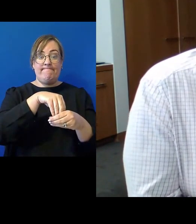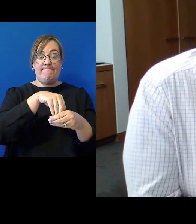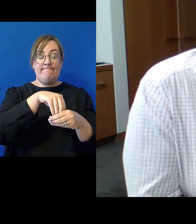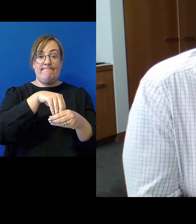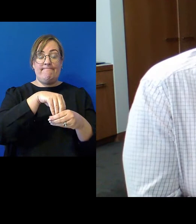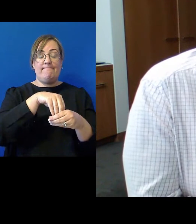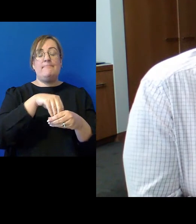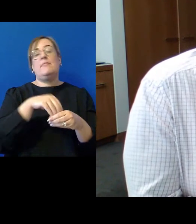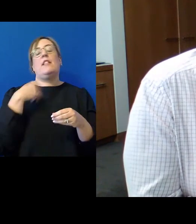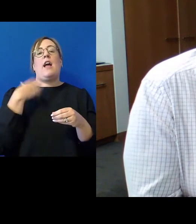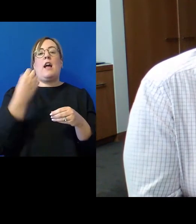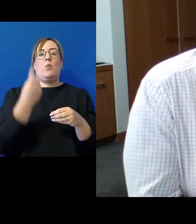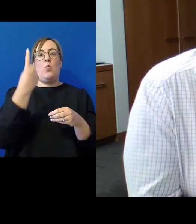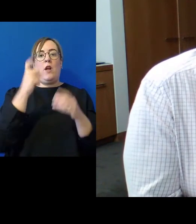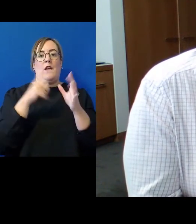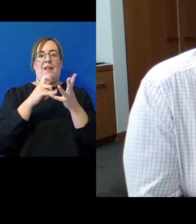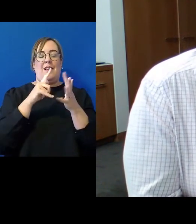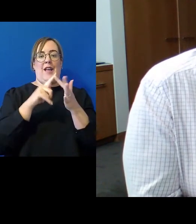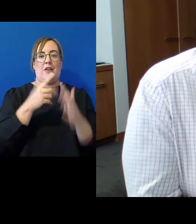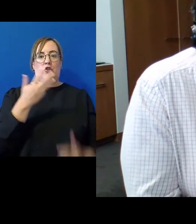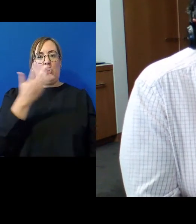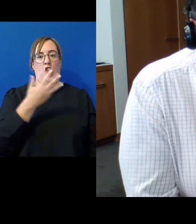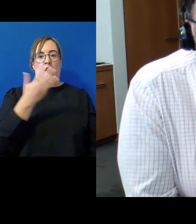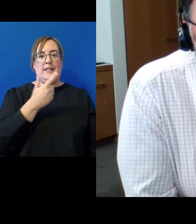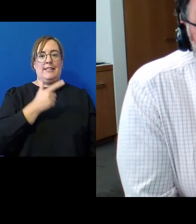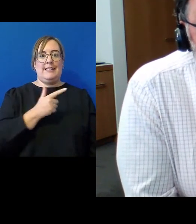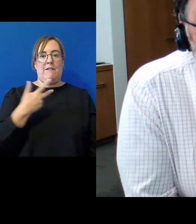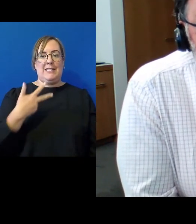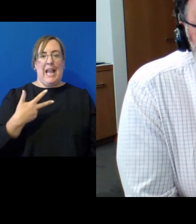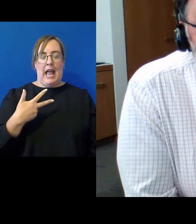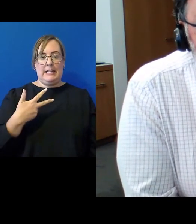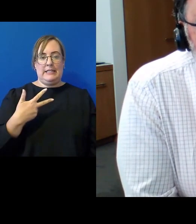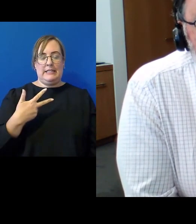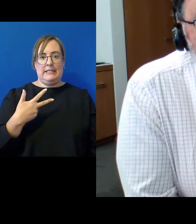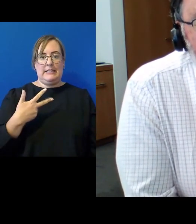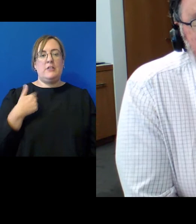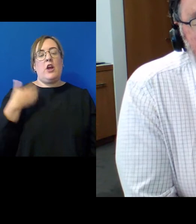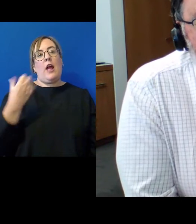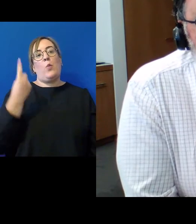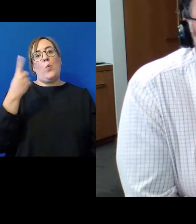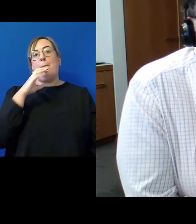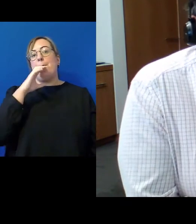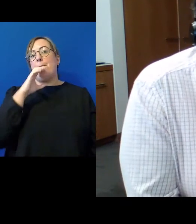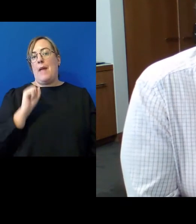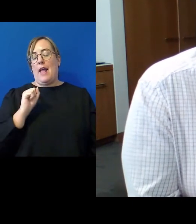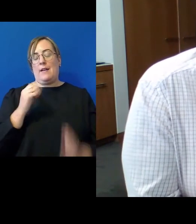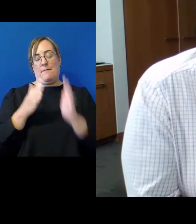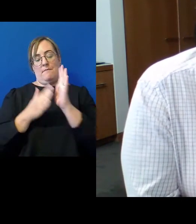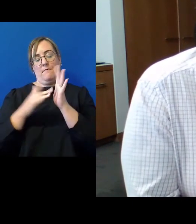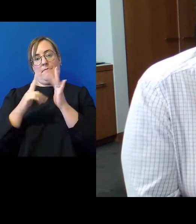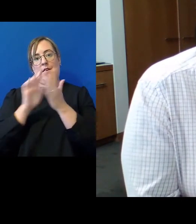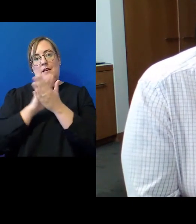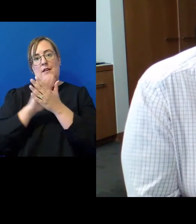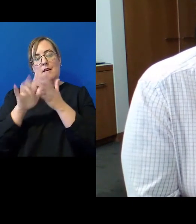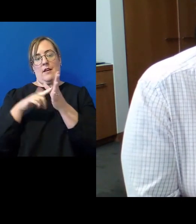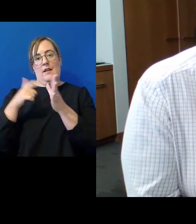and there was a case in 1978 called Mihaka and the police in which Mr Mihaka argued that he should be able to